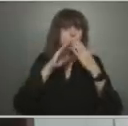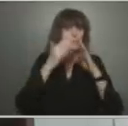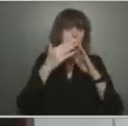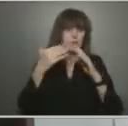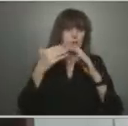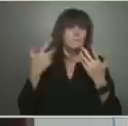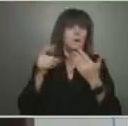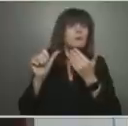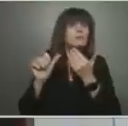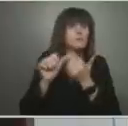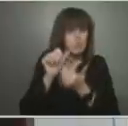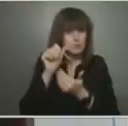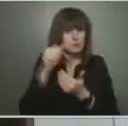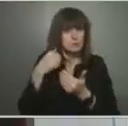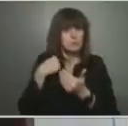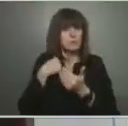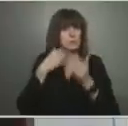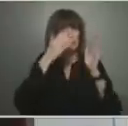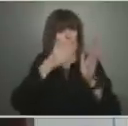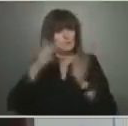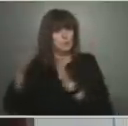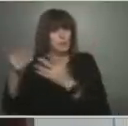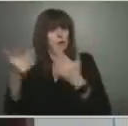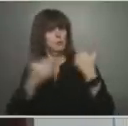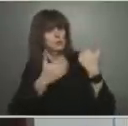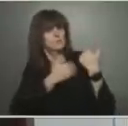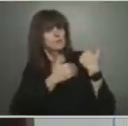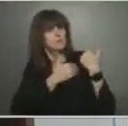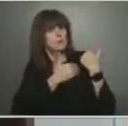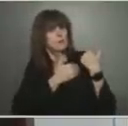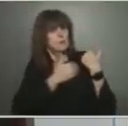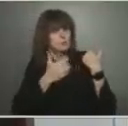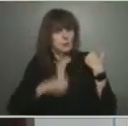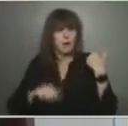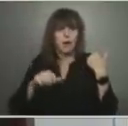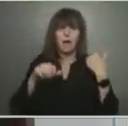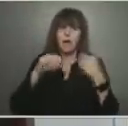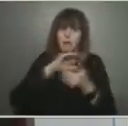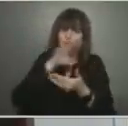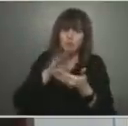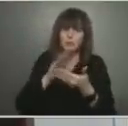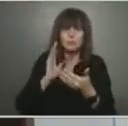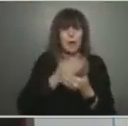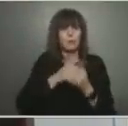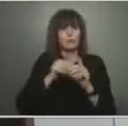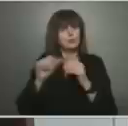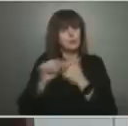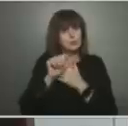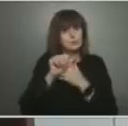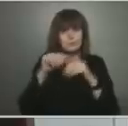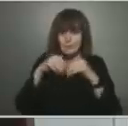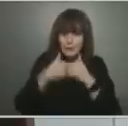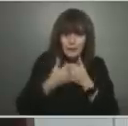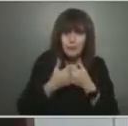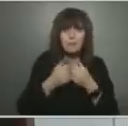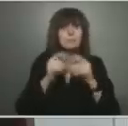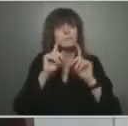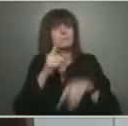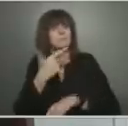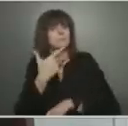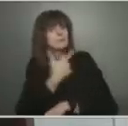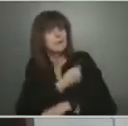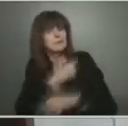reduce our risk over time by taking all the appropriate measures, getting vaccinated, wearing a mask, distancing, good hand hygiene, monitoring for symptoms,